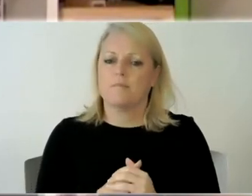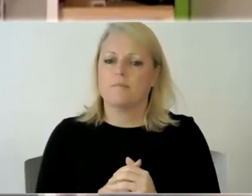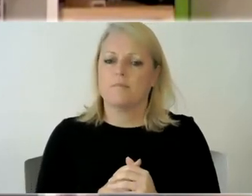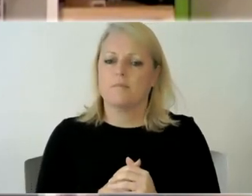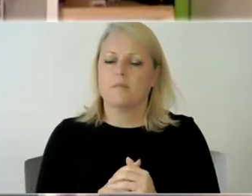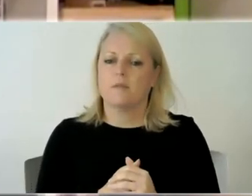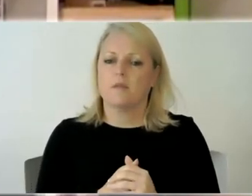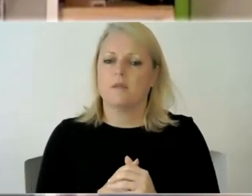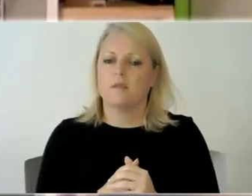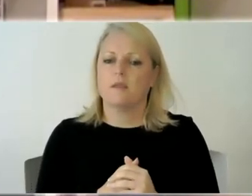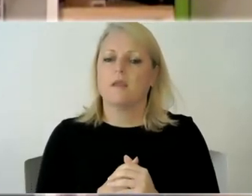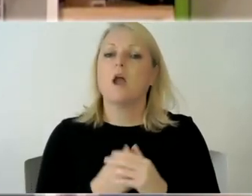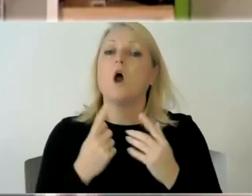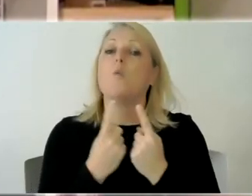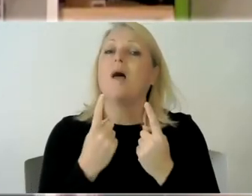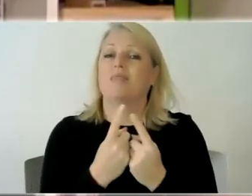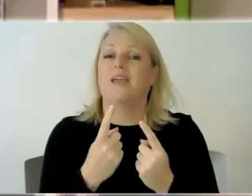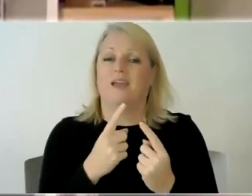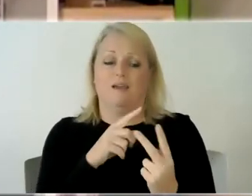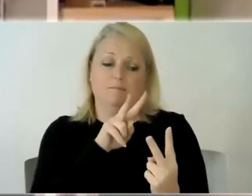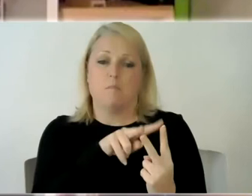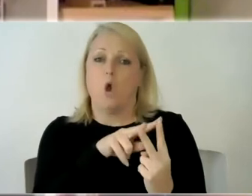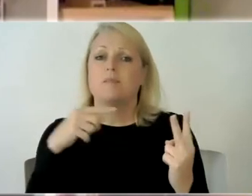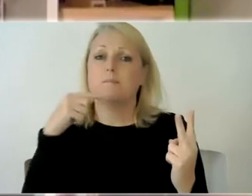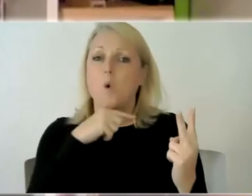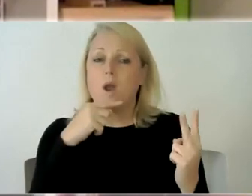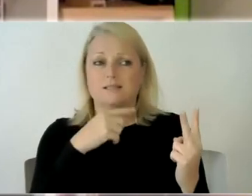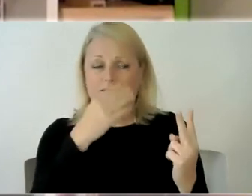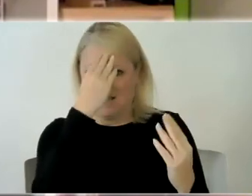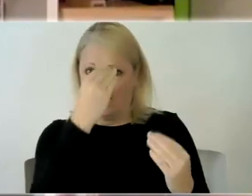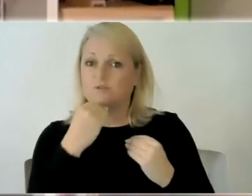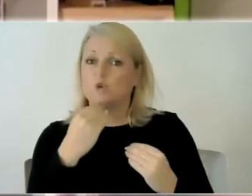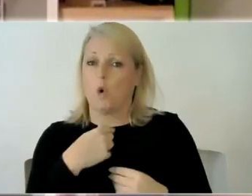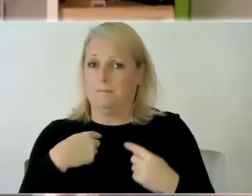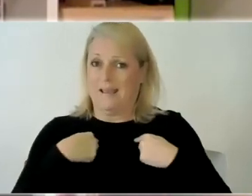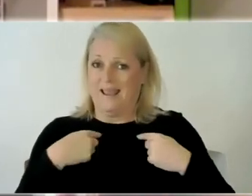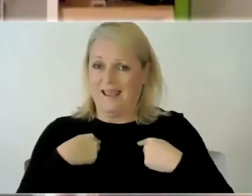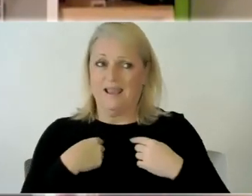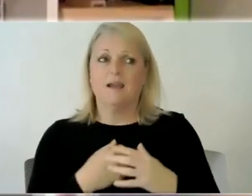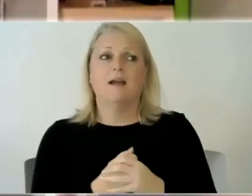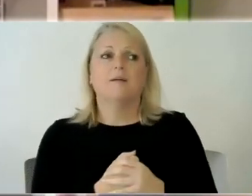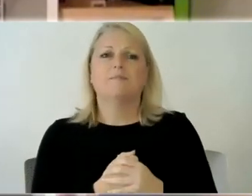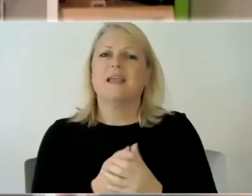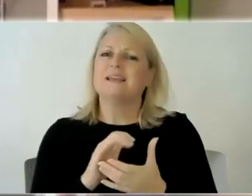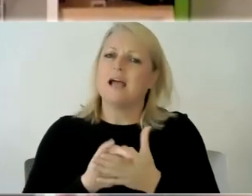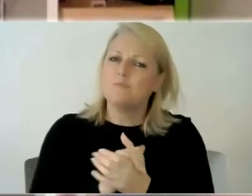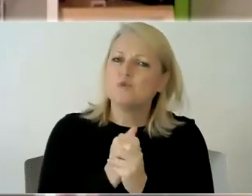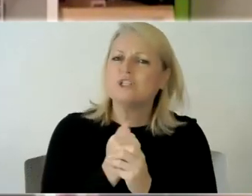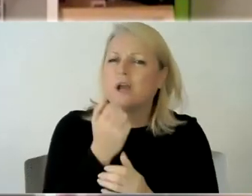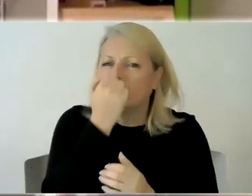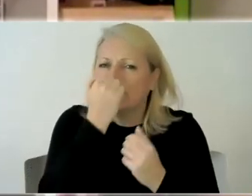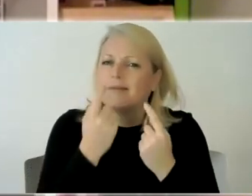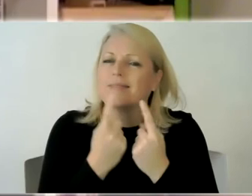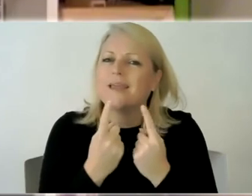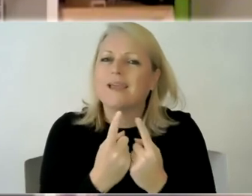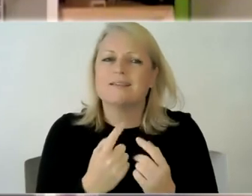you know one thing jude and tommy have taught me is to to see the beauty and and really appreciate the the small things and you know every smile